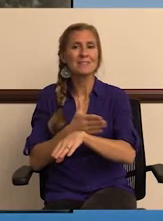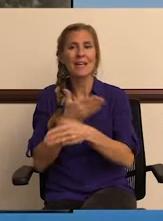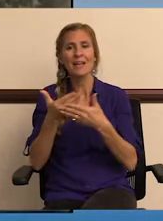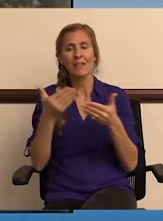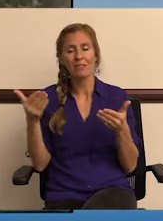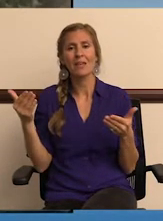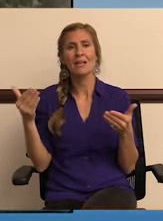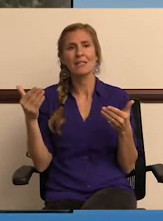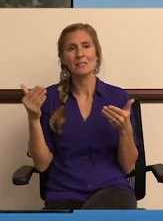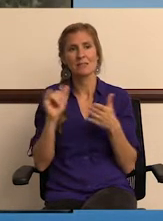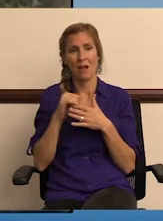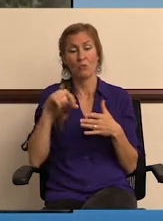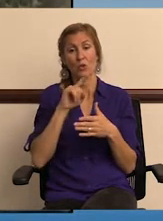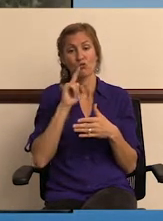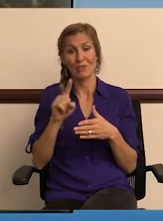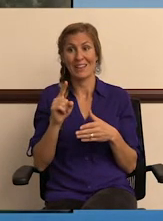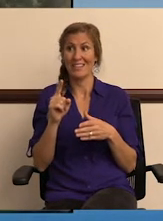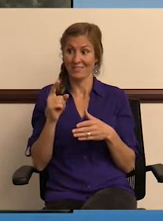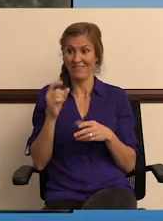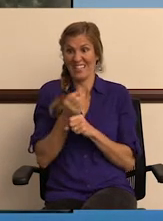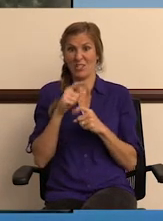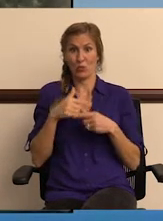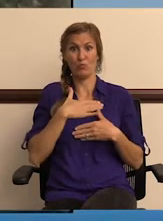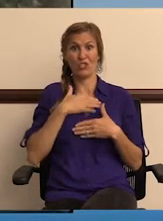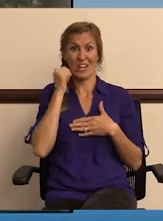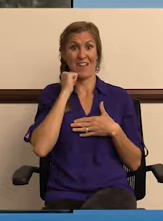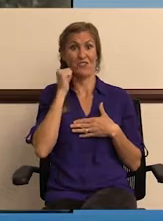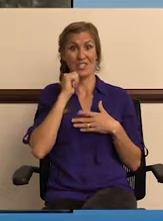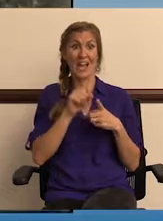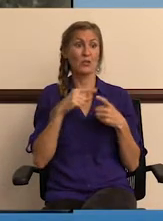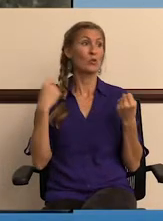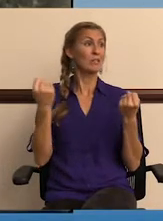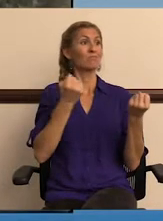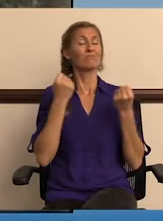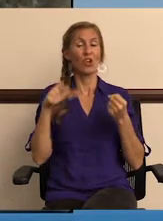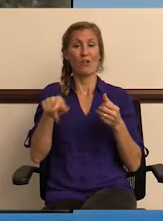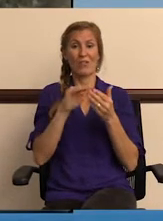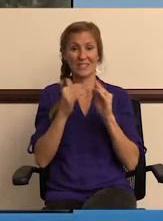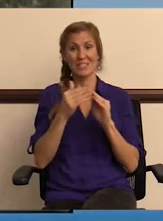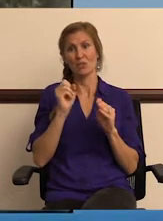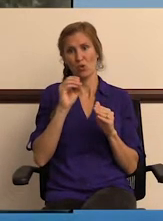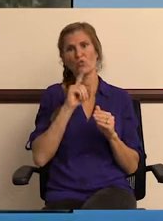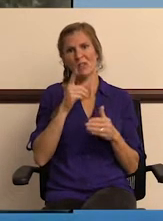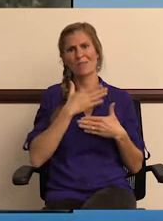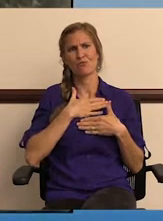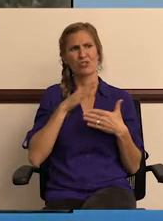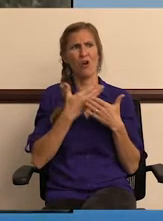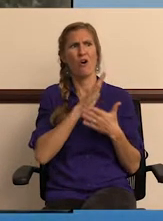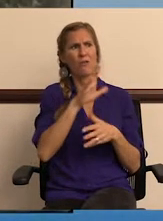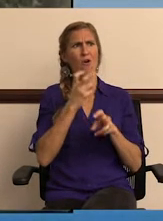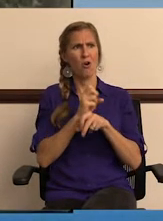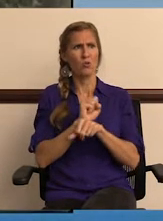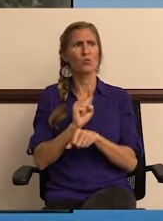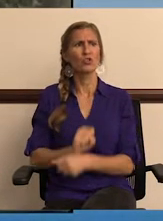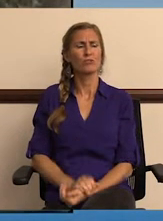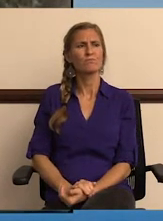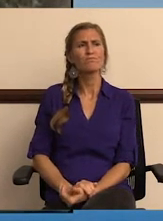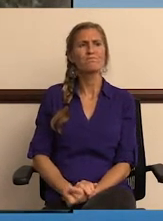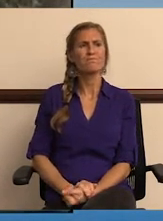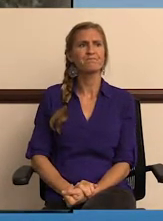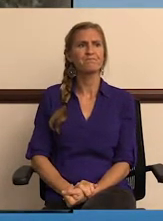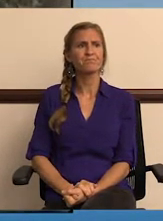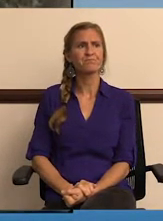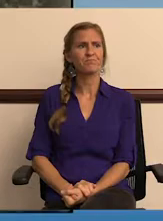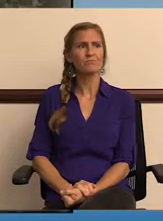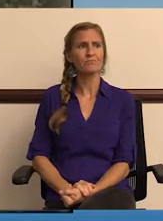maintaining the things that, you know, we really get to appreciate every day as we drive around the city. So definitely appreciate all of their hard